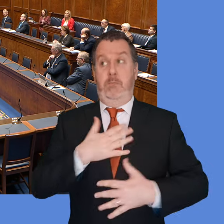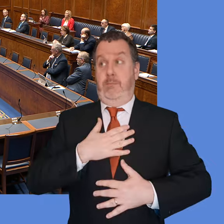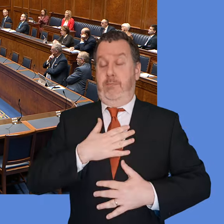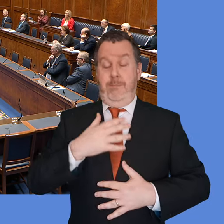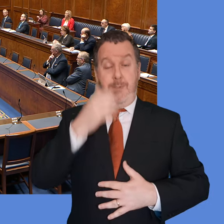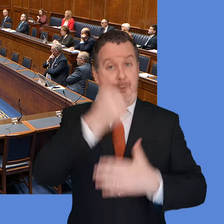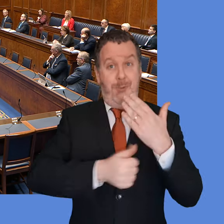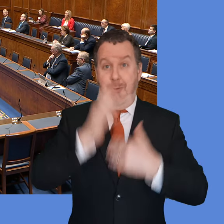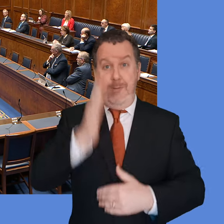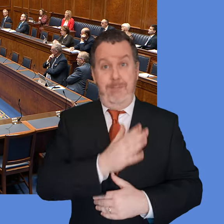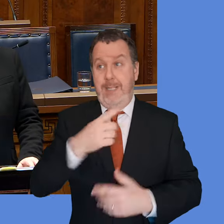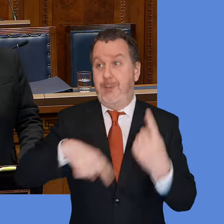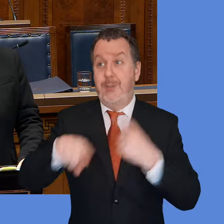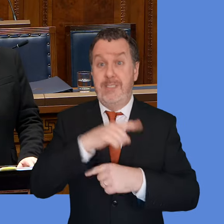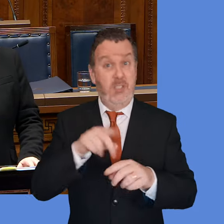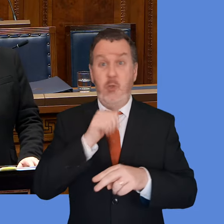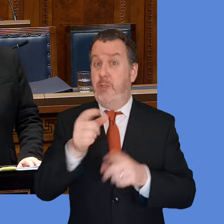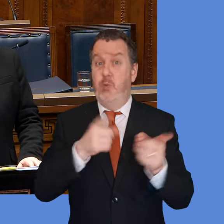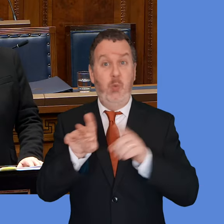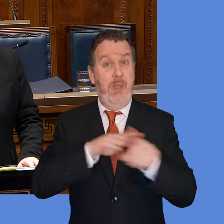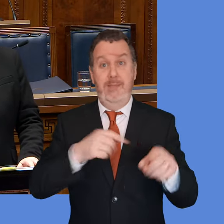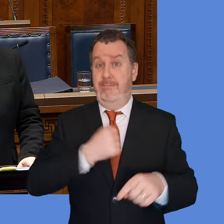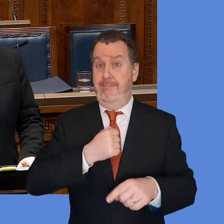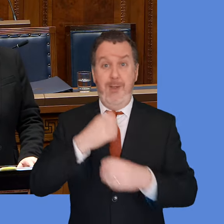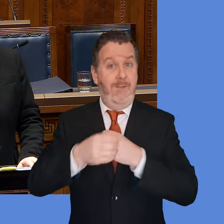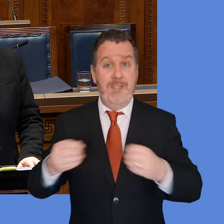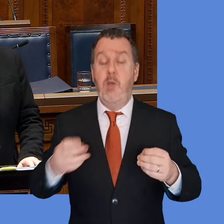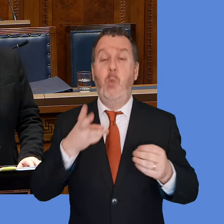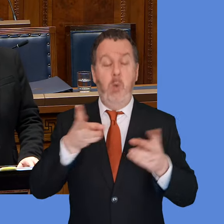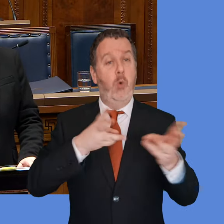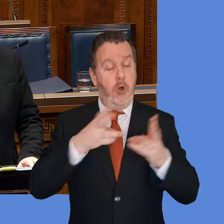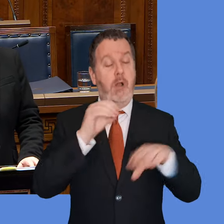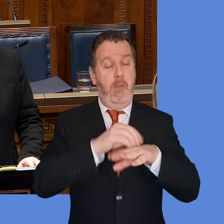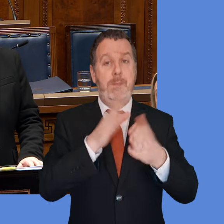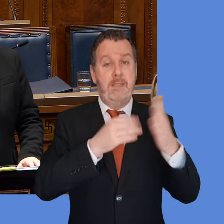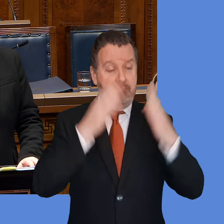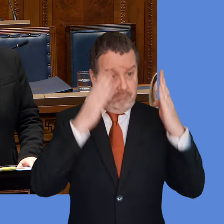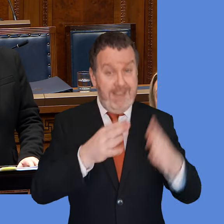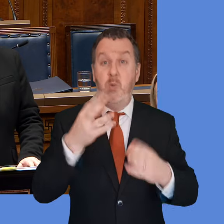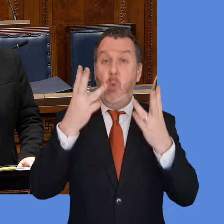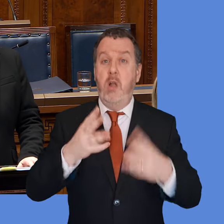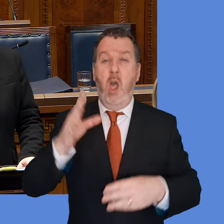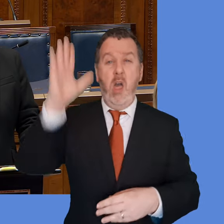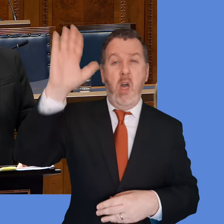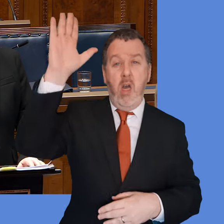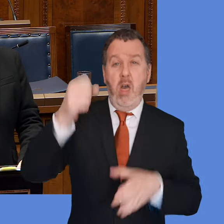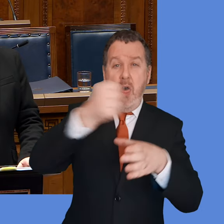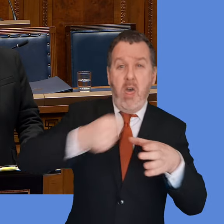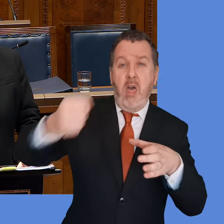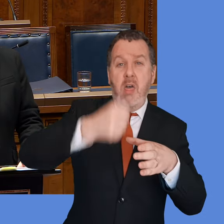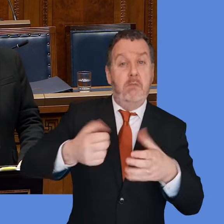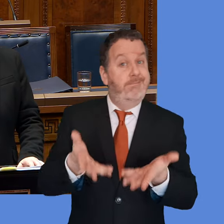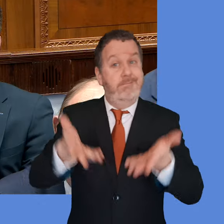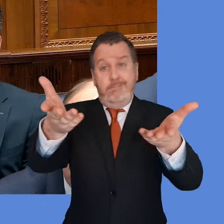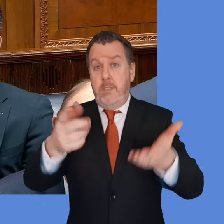This has nothing to do with the executive office. We will work our way through all of our executive business. The member may wish to be